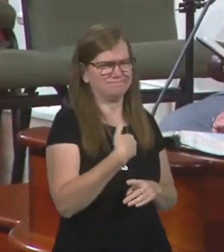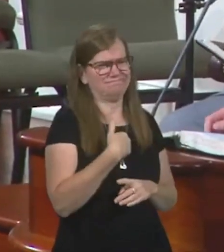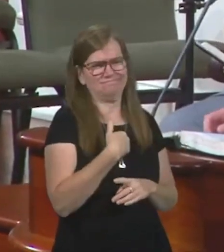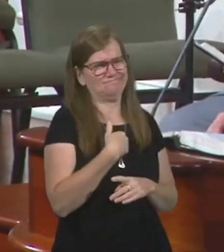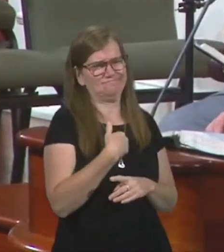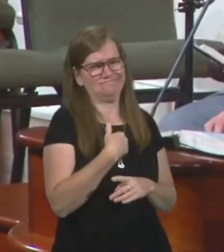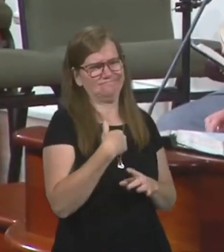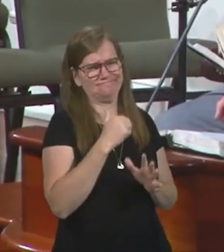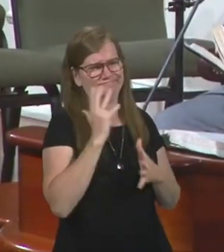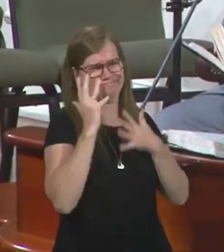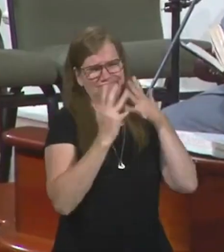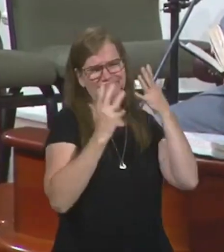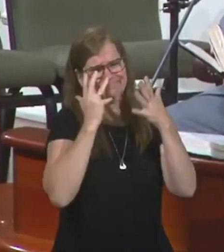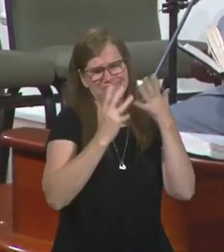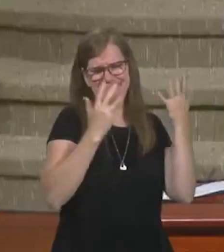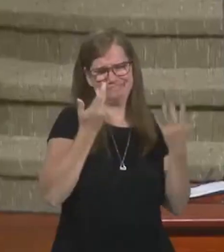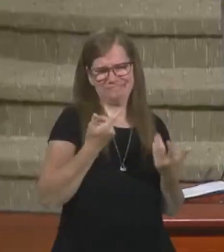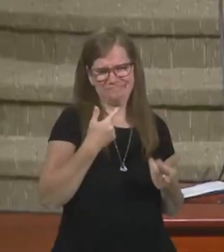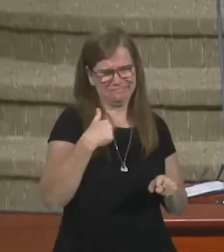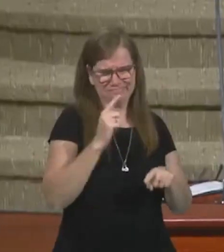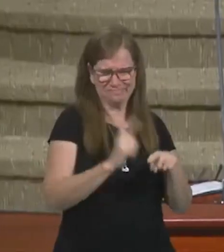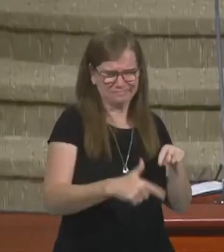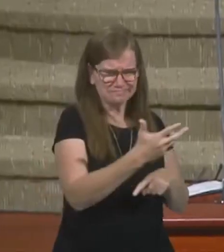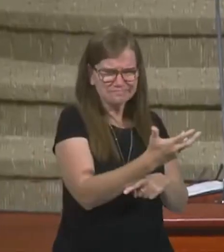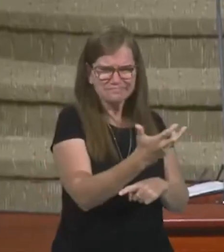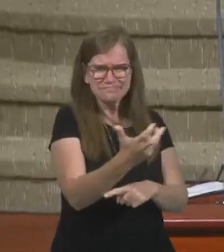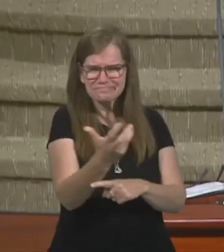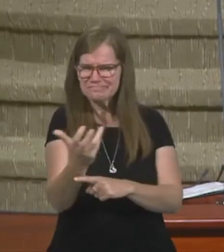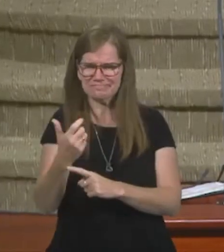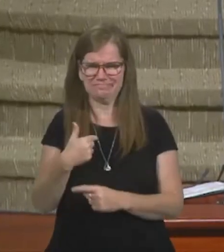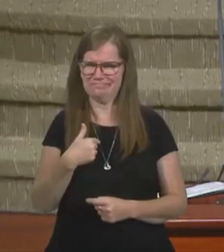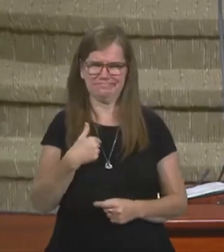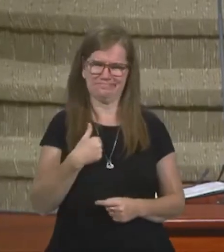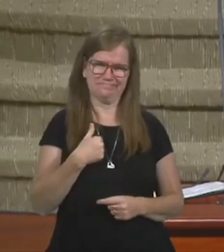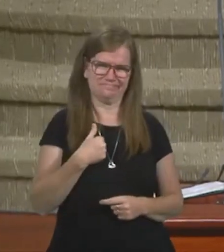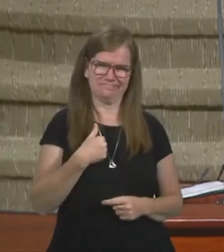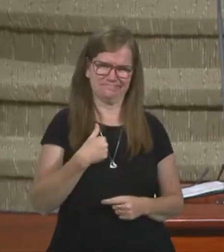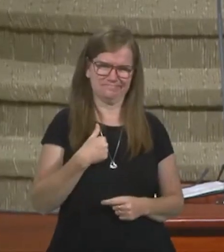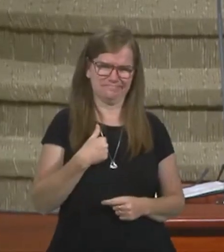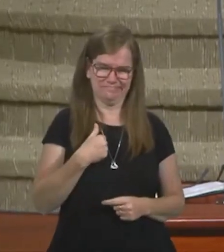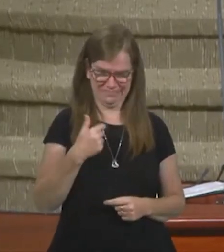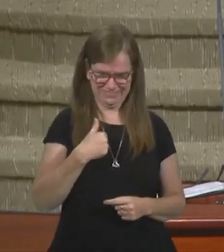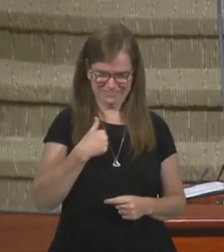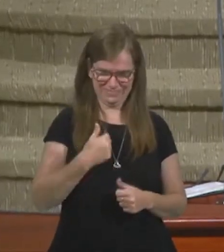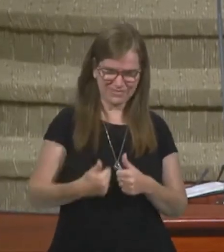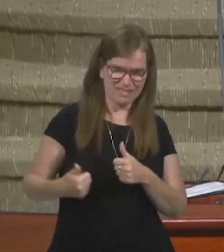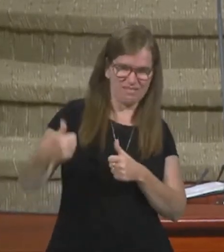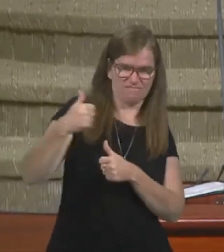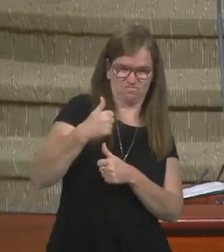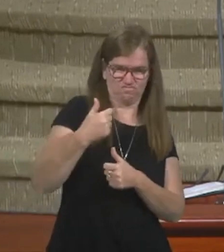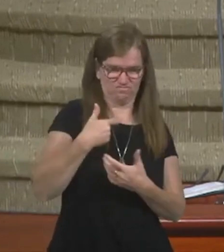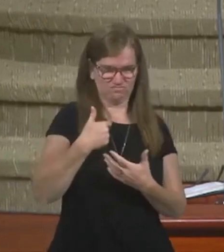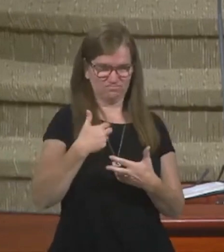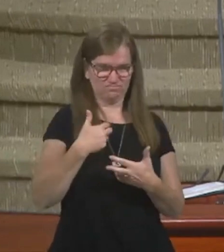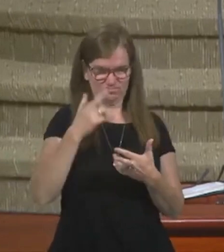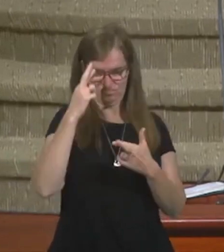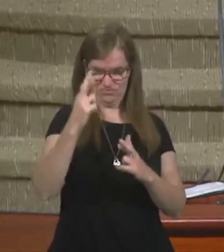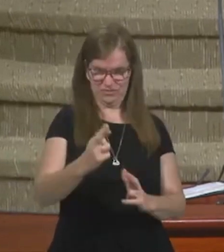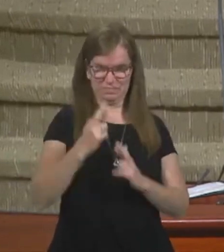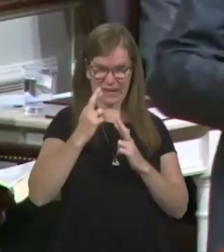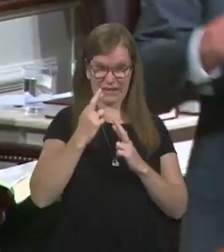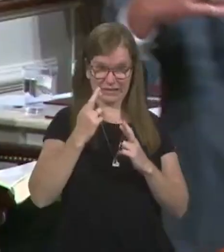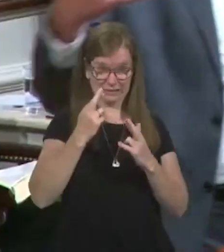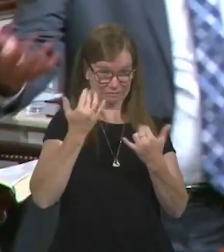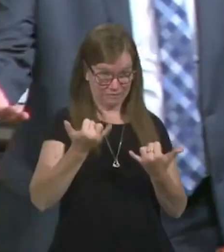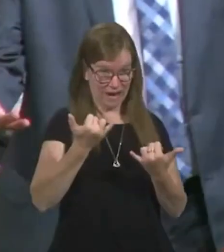to go around and say, my name is Jimmy. Take all you give me. I don't think it's going to happen. I've been a boss. I've been respecting this community now to go